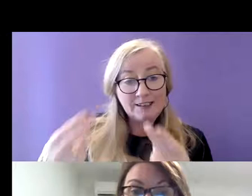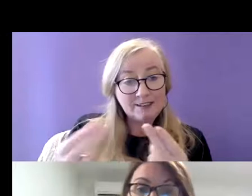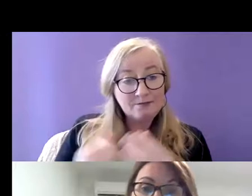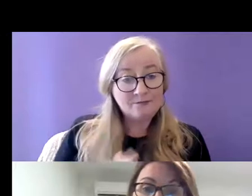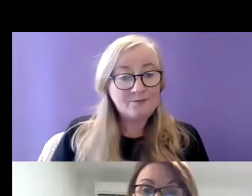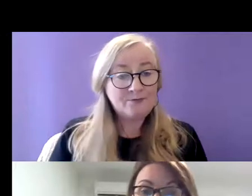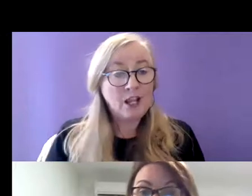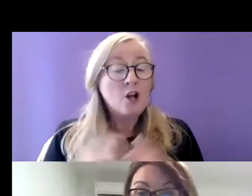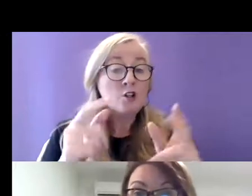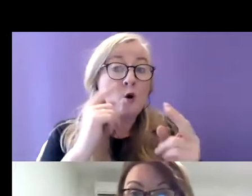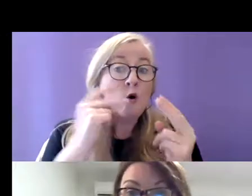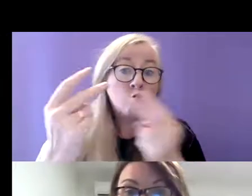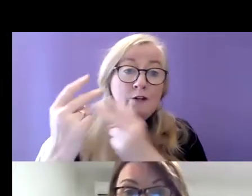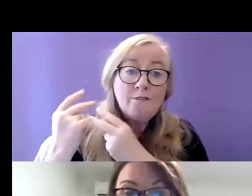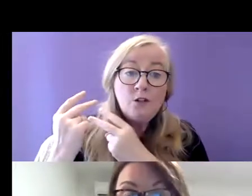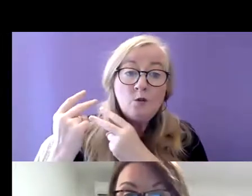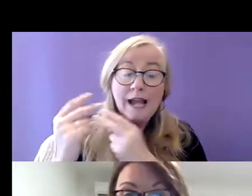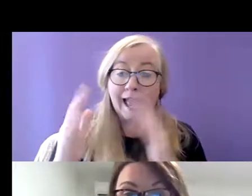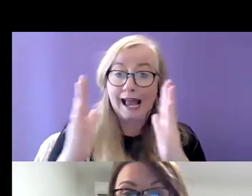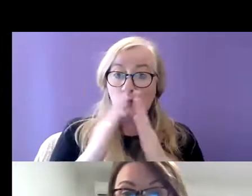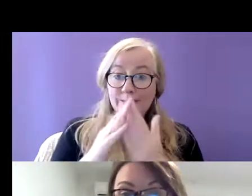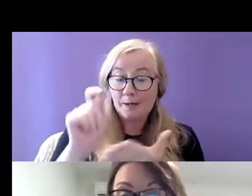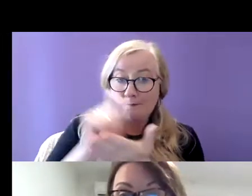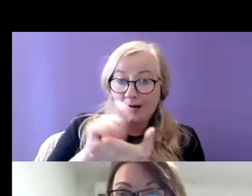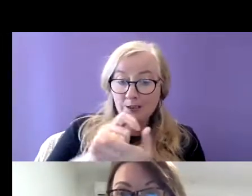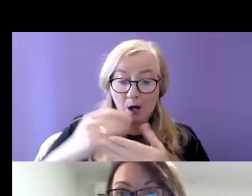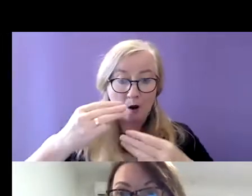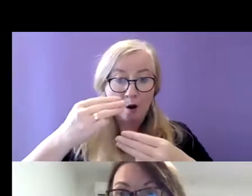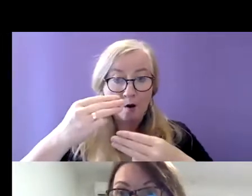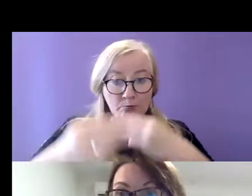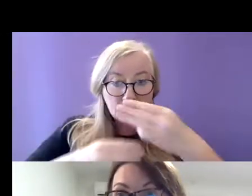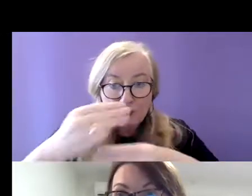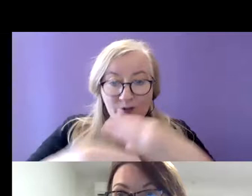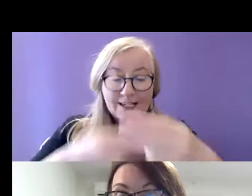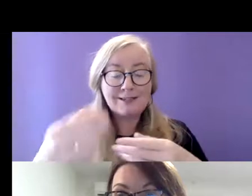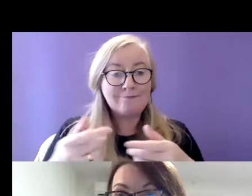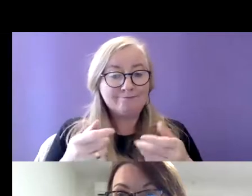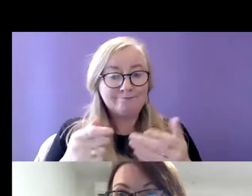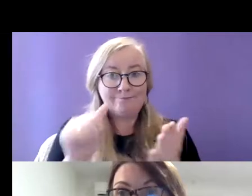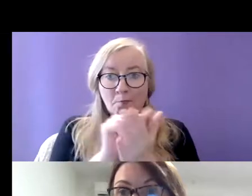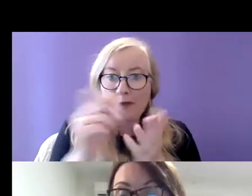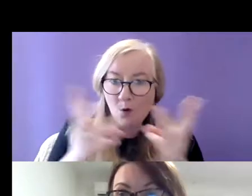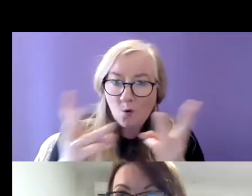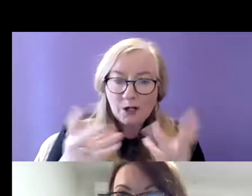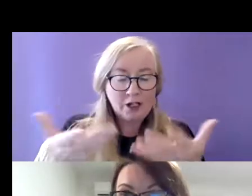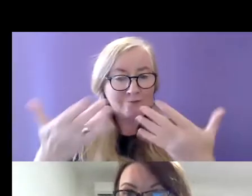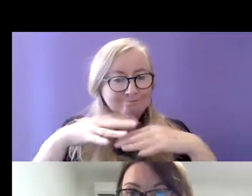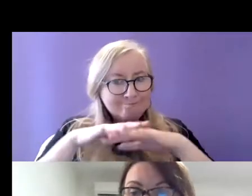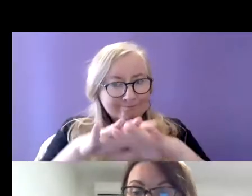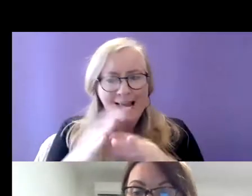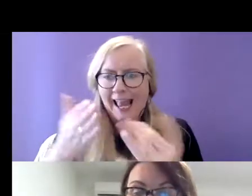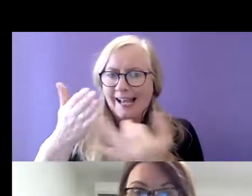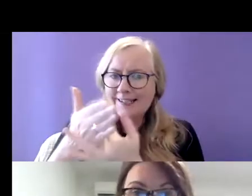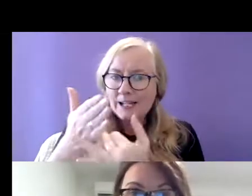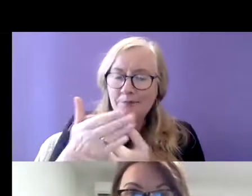A review of the housing market and the processes to bureaucracy streamlining the process accessible information